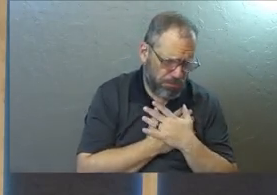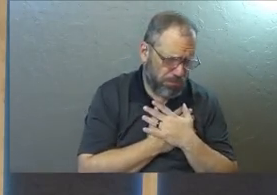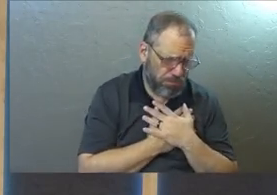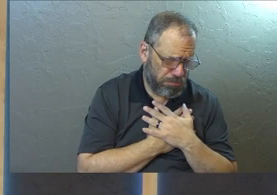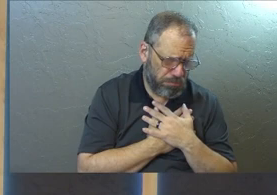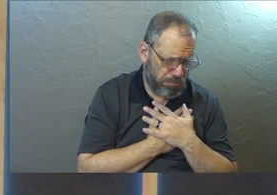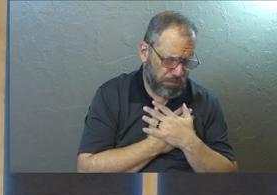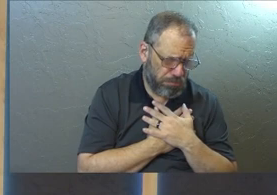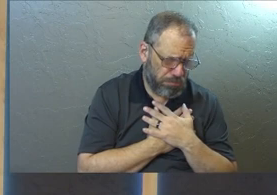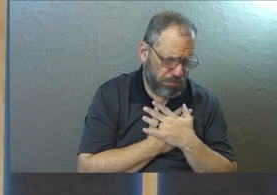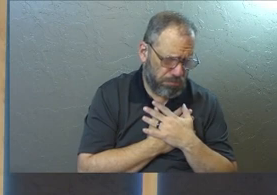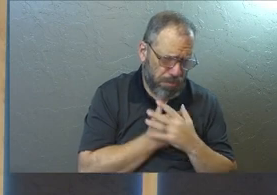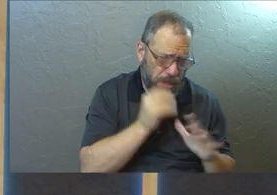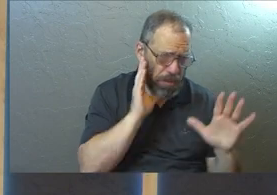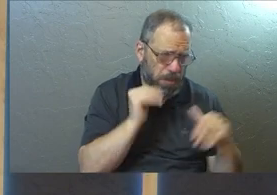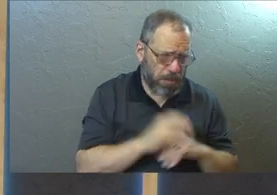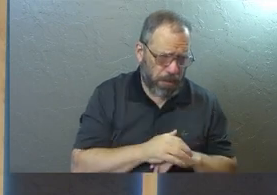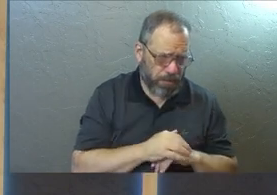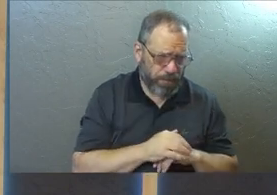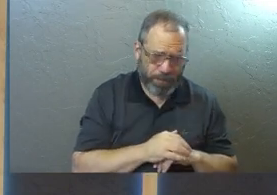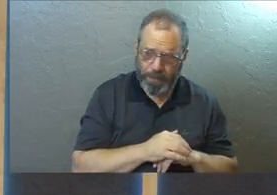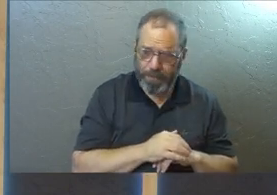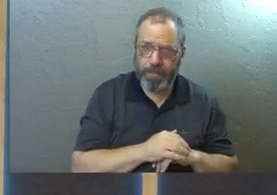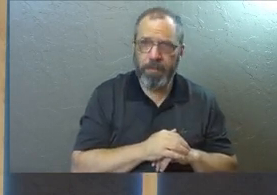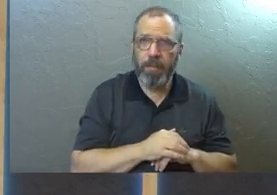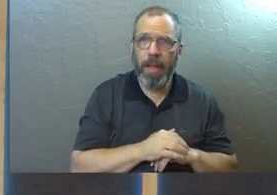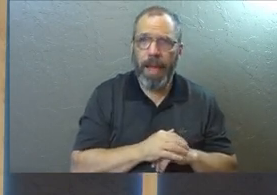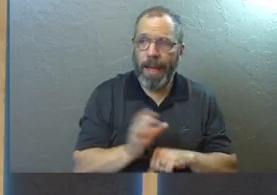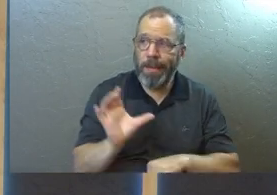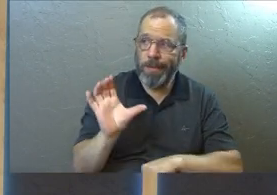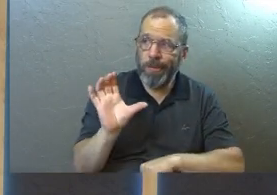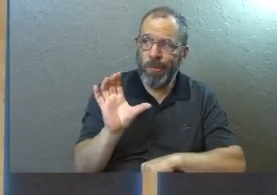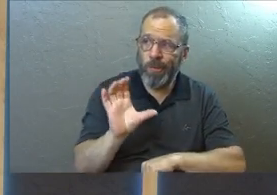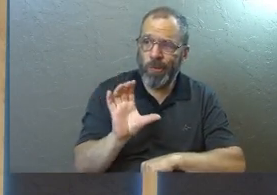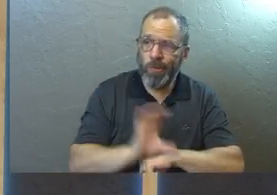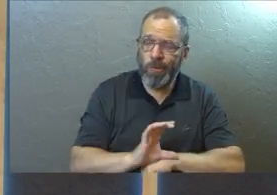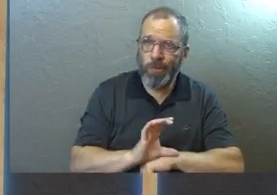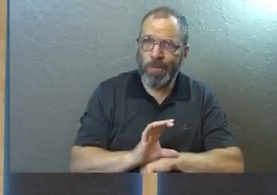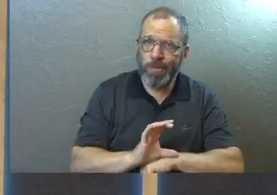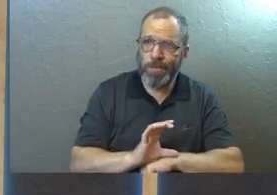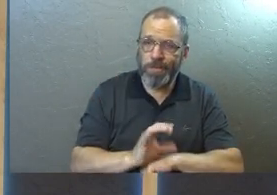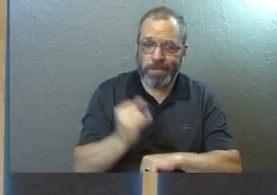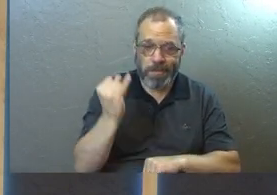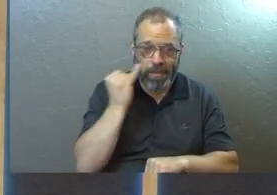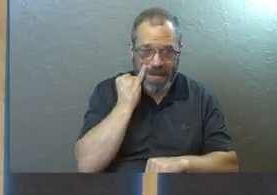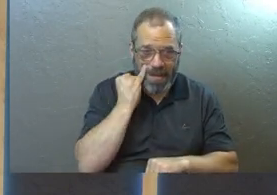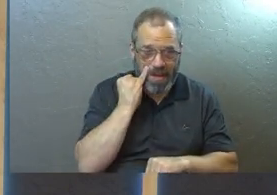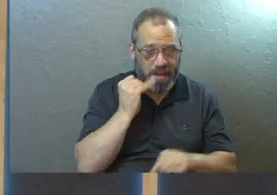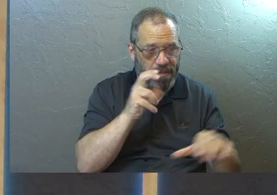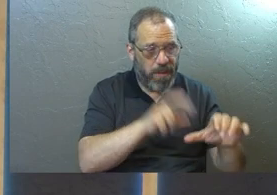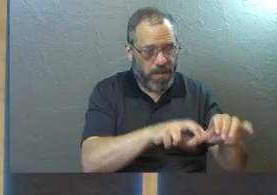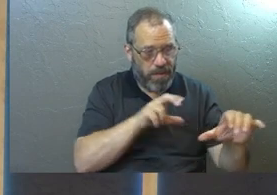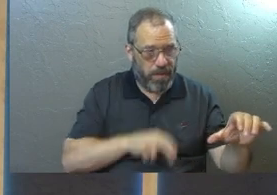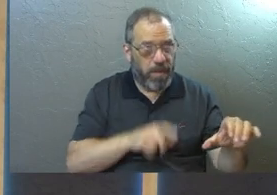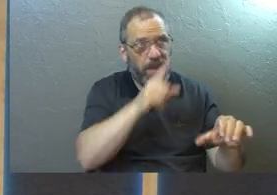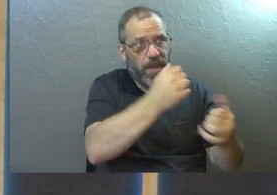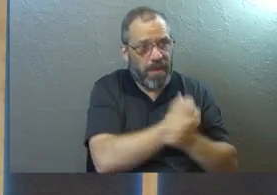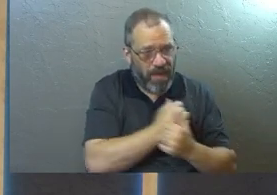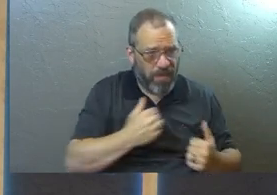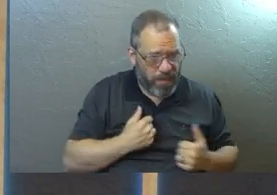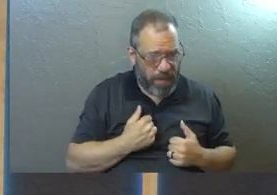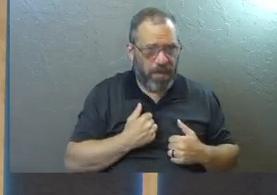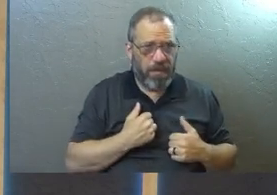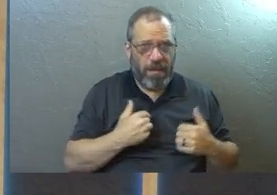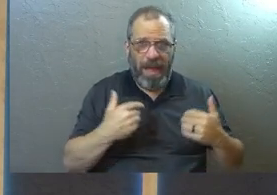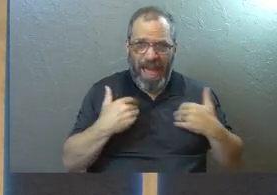And I didn't expect to. And I never imagined that if I loved God and God loved me, that God would ever